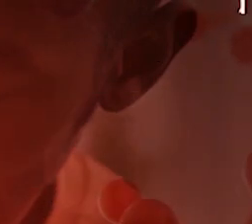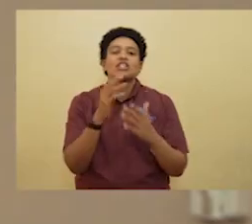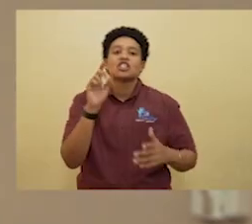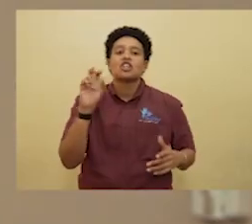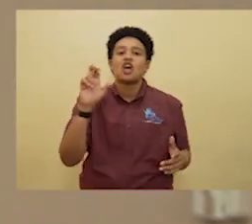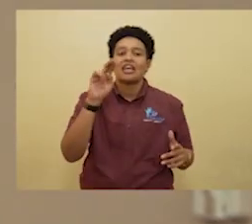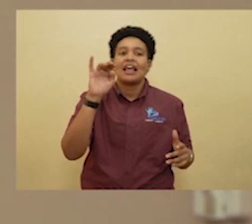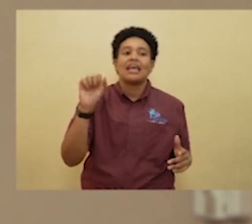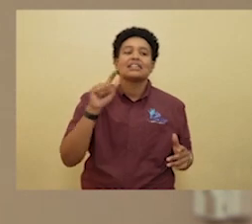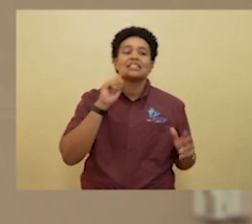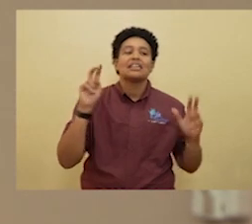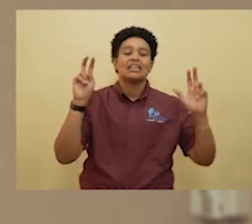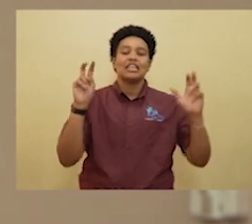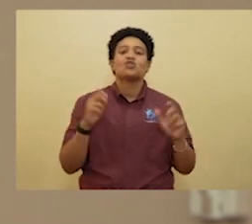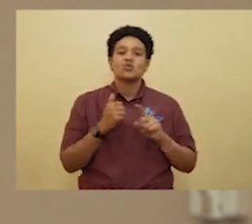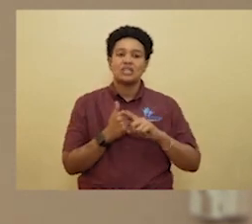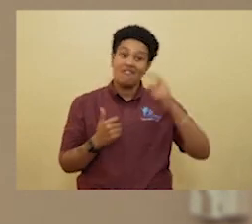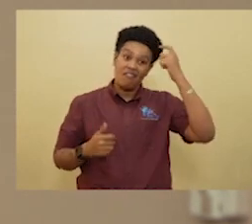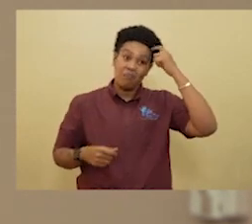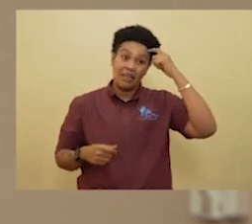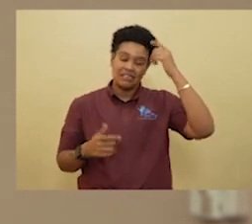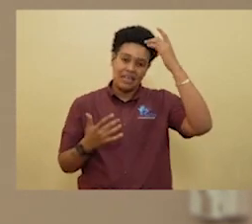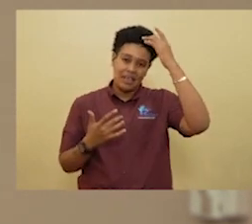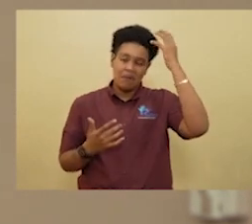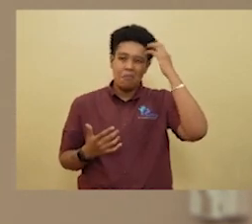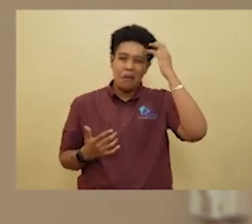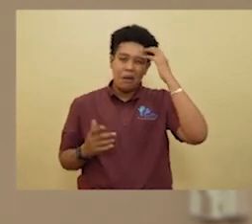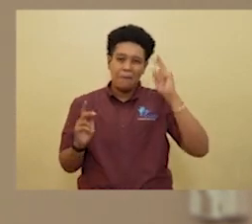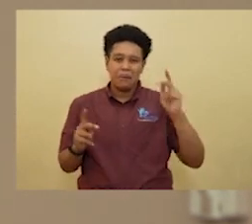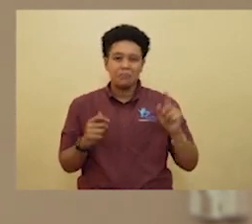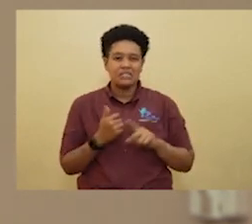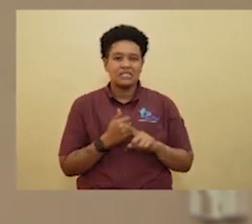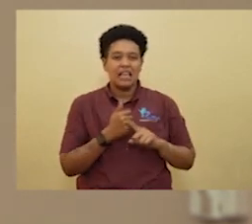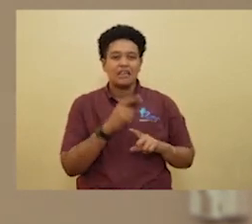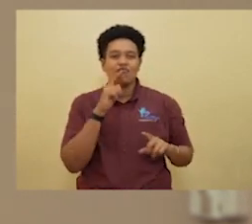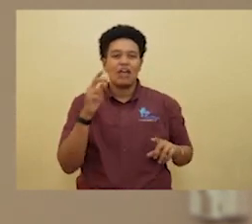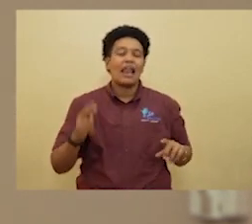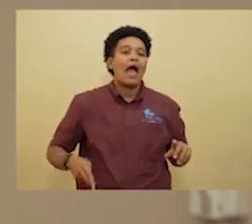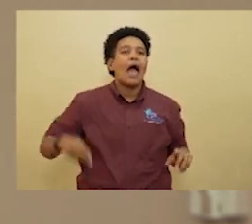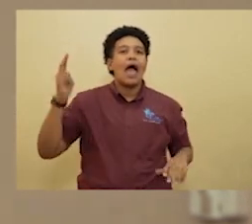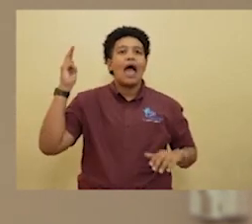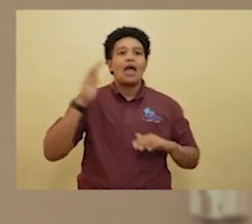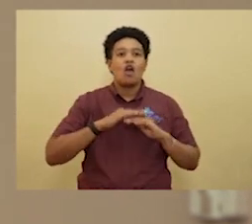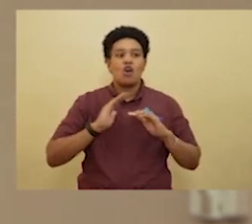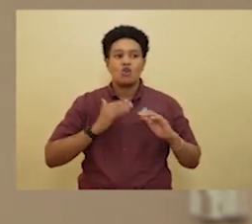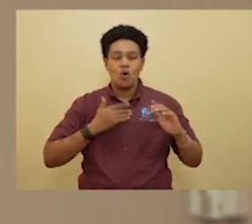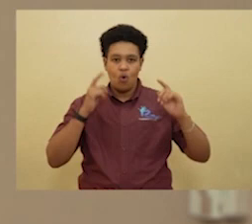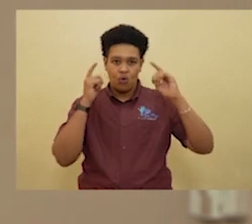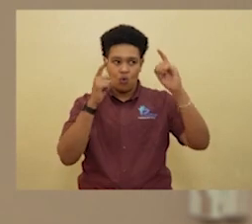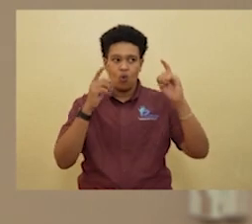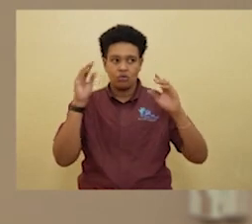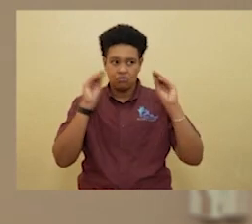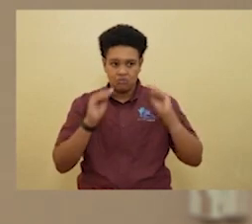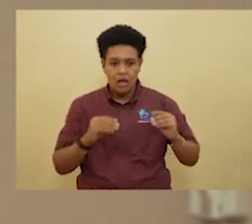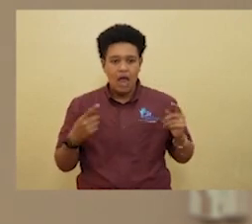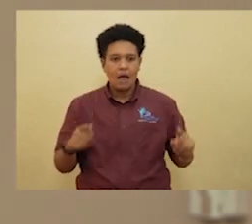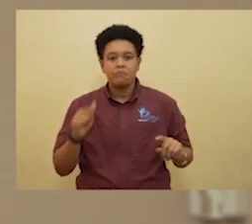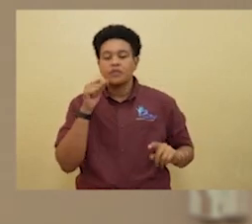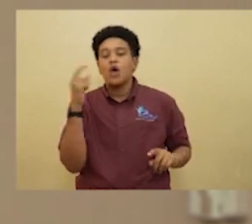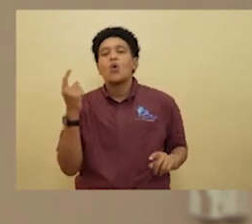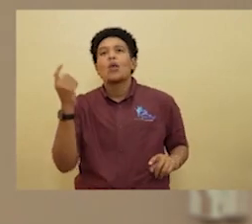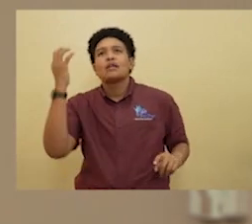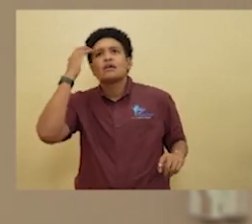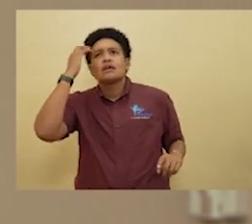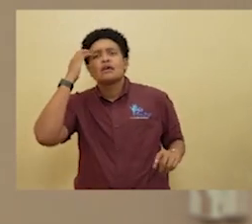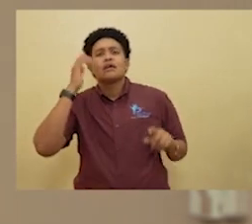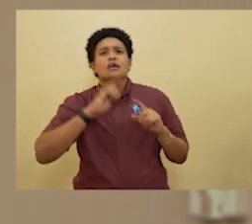The issue of mentally ill persons has been very high on our agenda as not just mentally